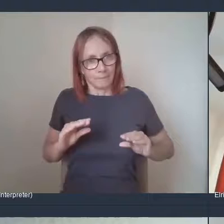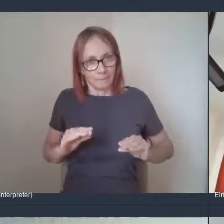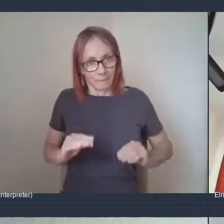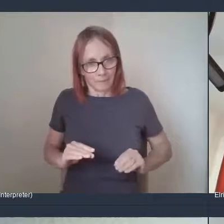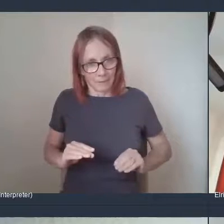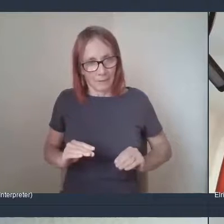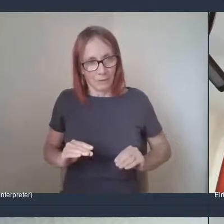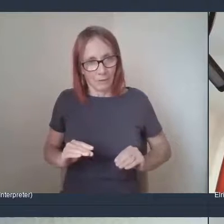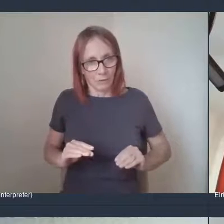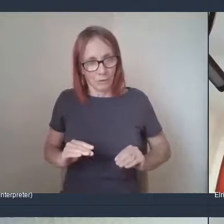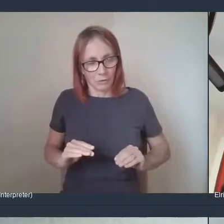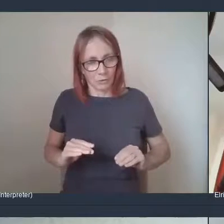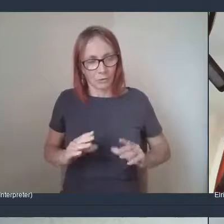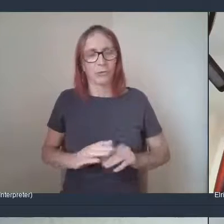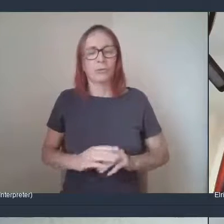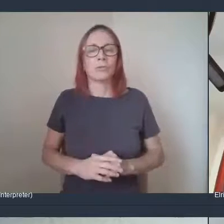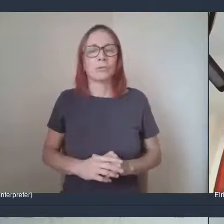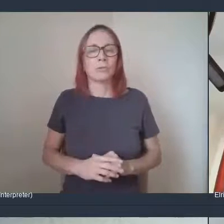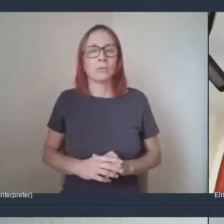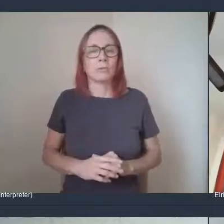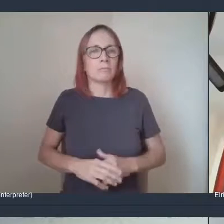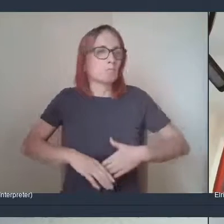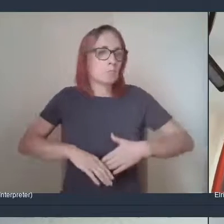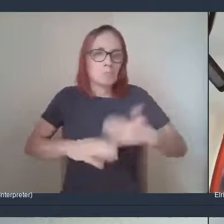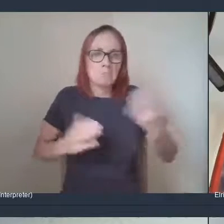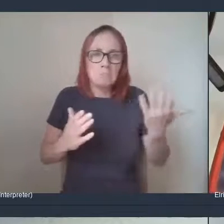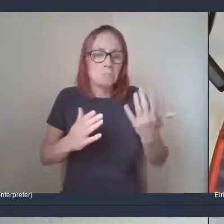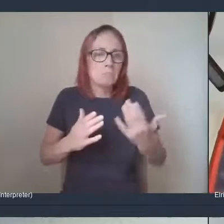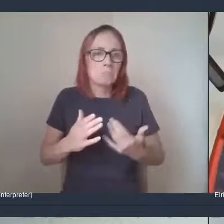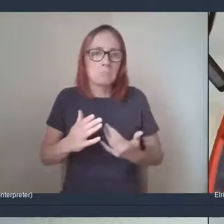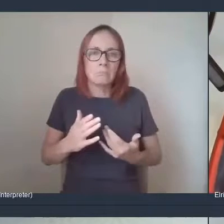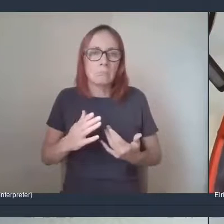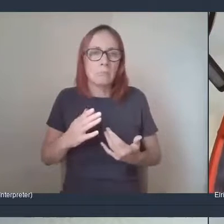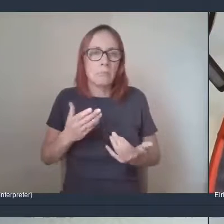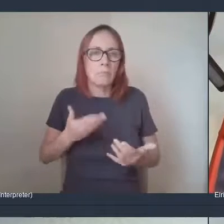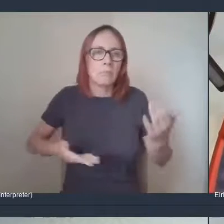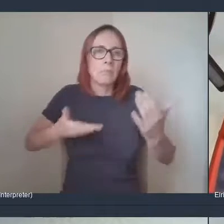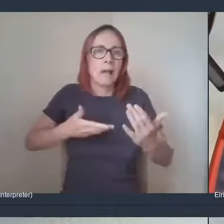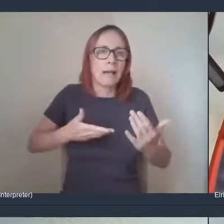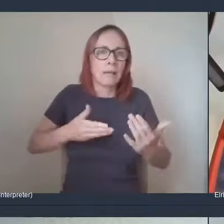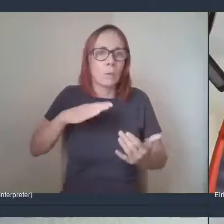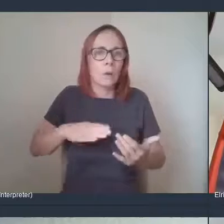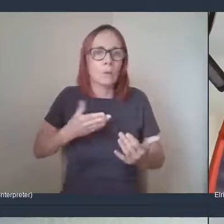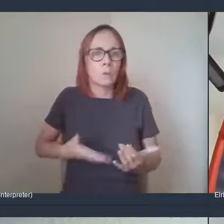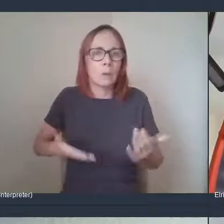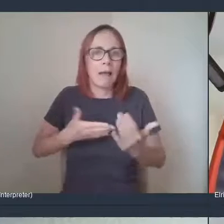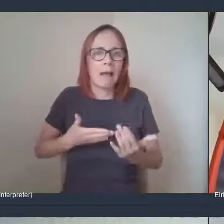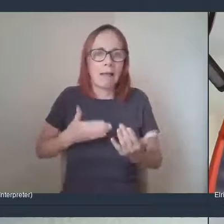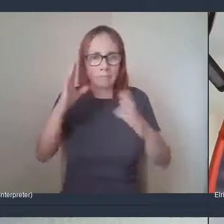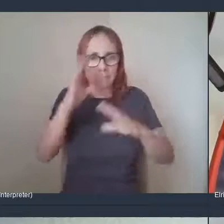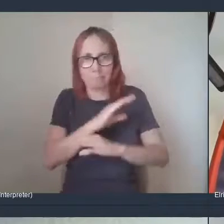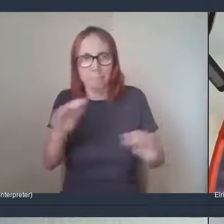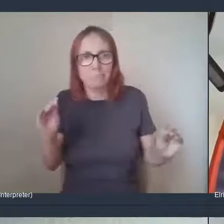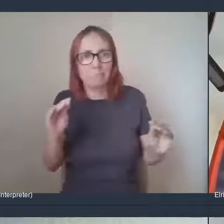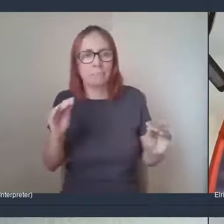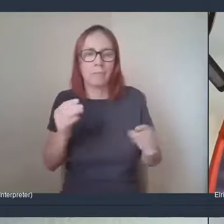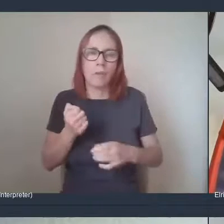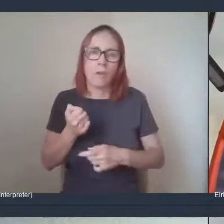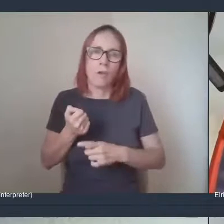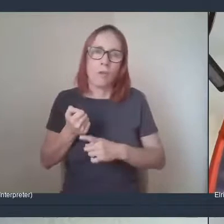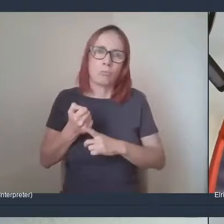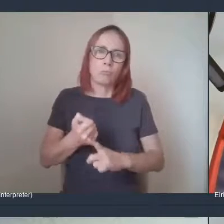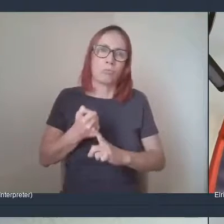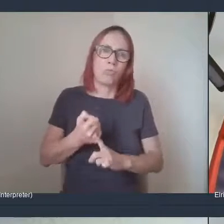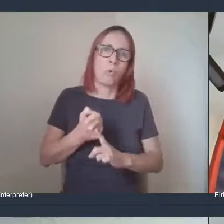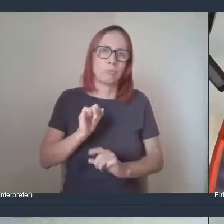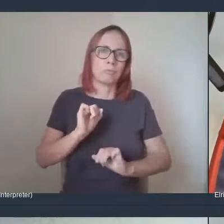session. Is there anything else that you want to put out there to help promote your pantries